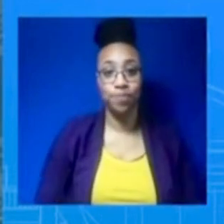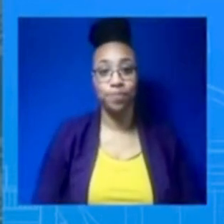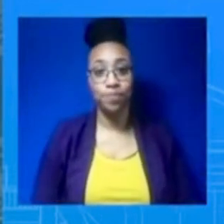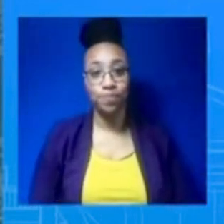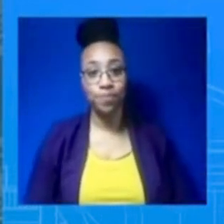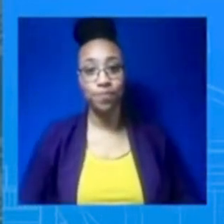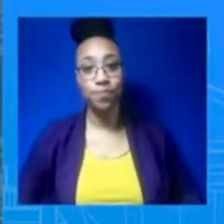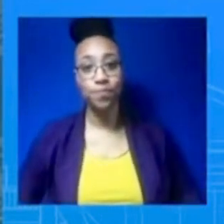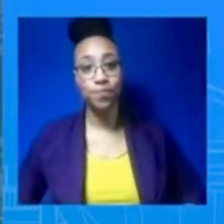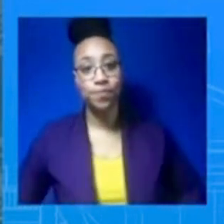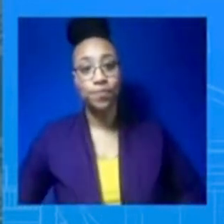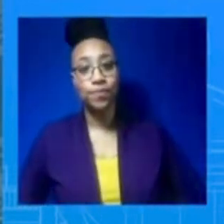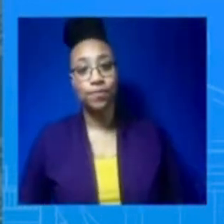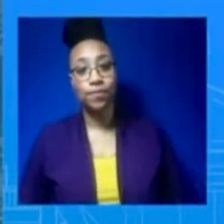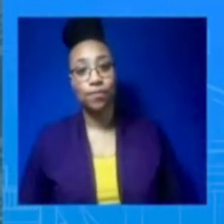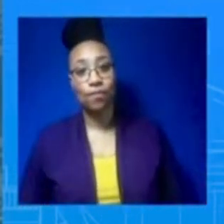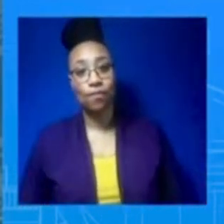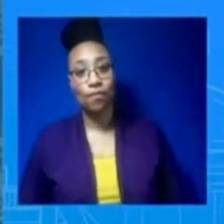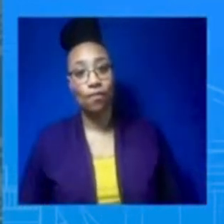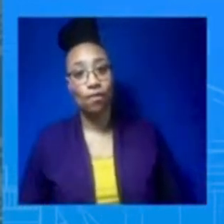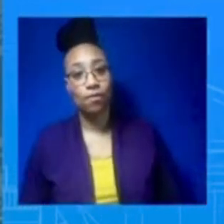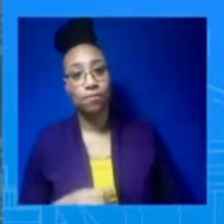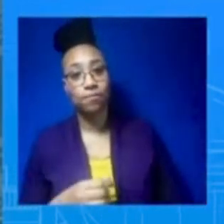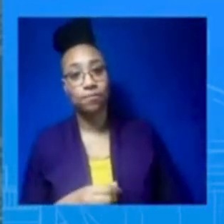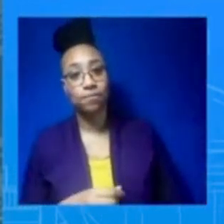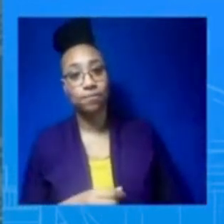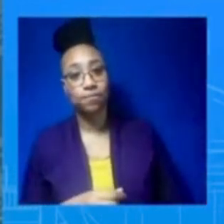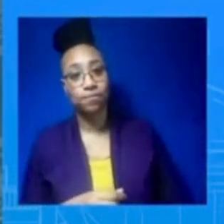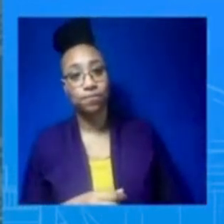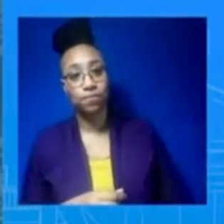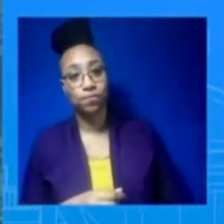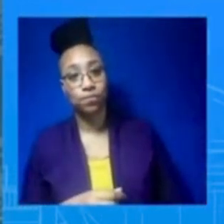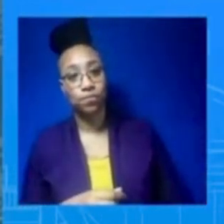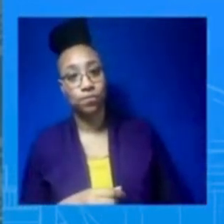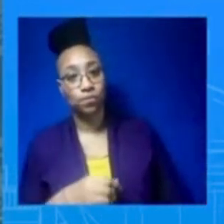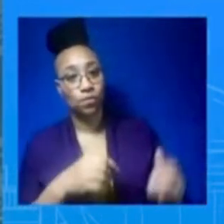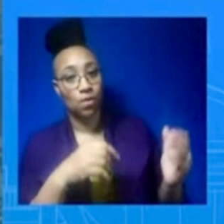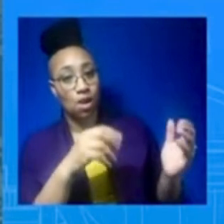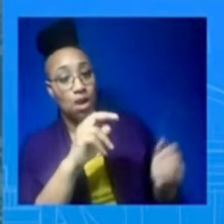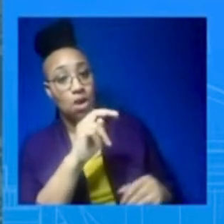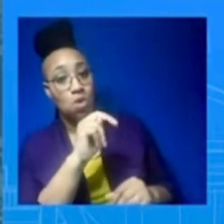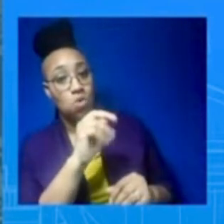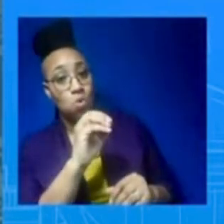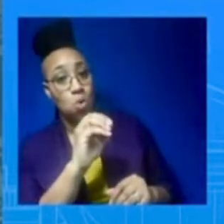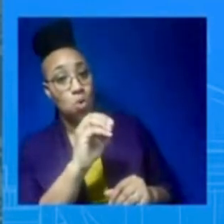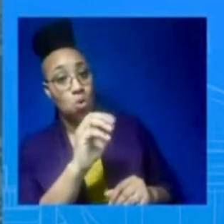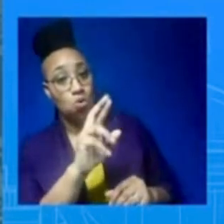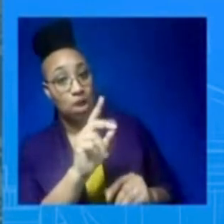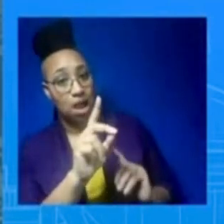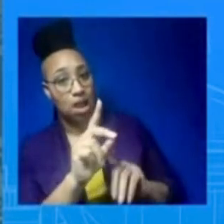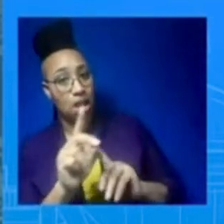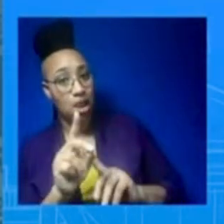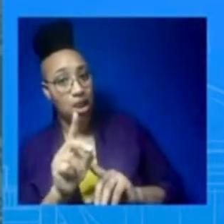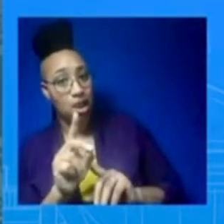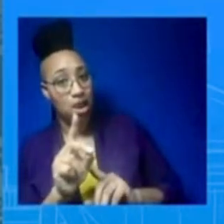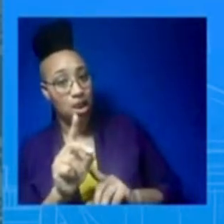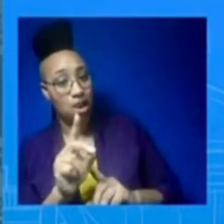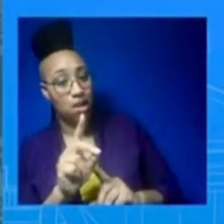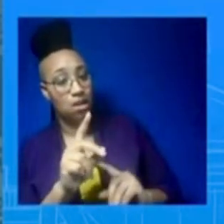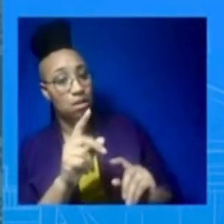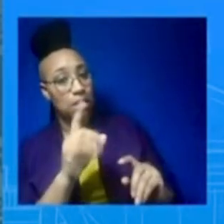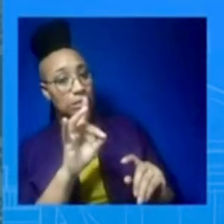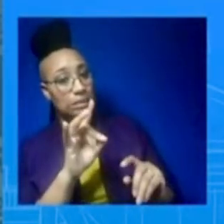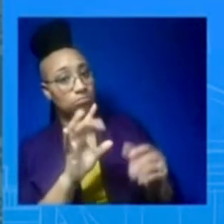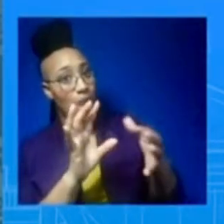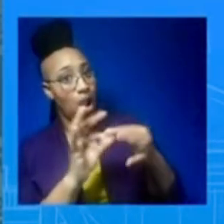commander, General Van Herc, has already spoken to this in terms of why he didn't take action